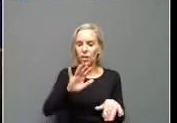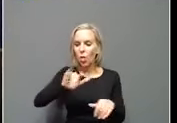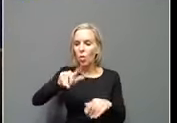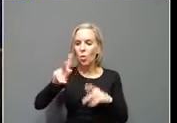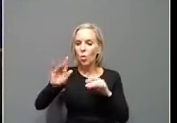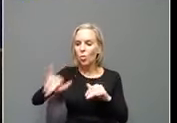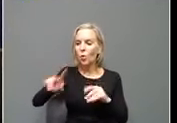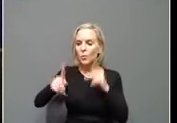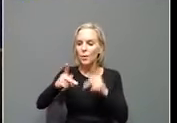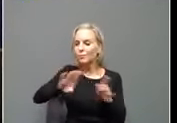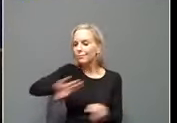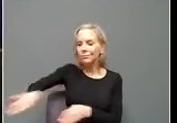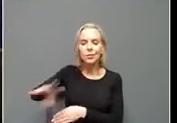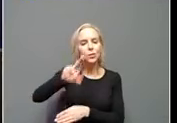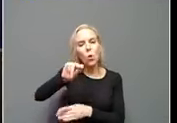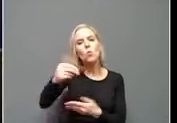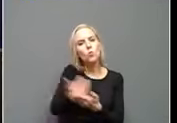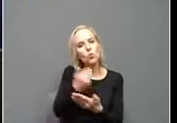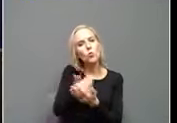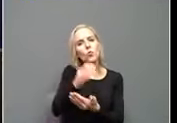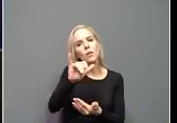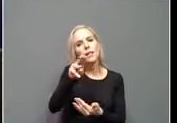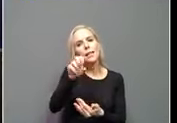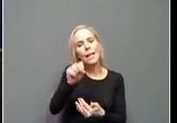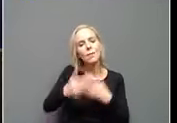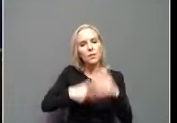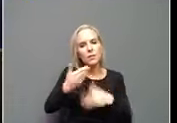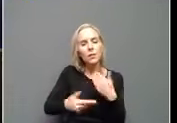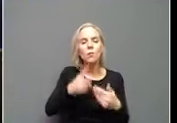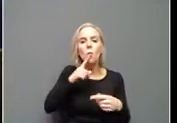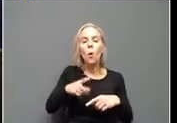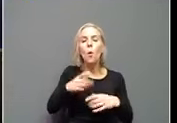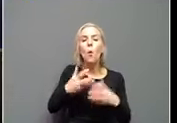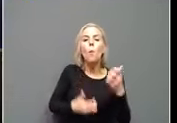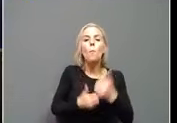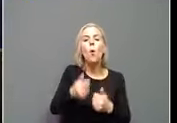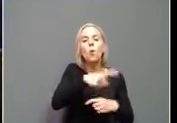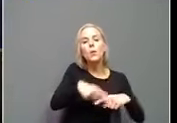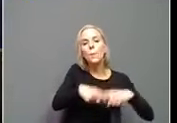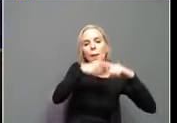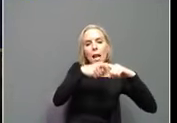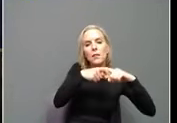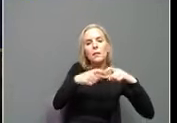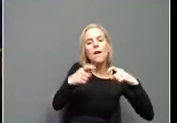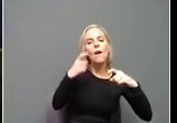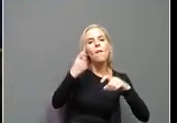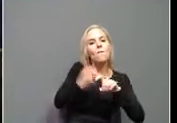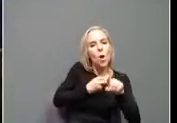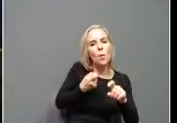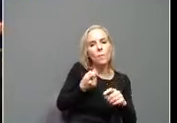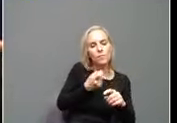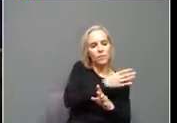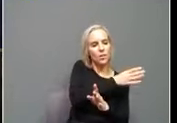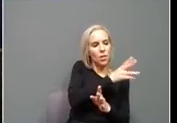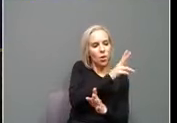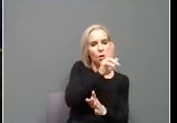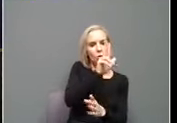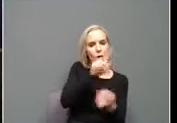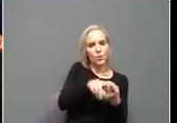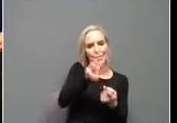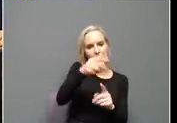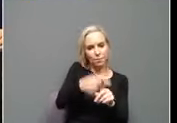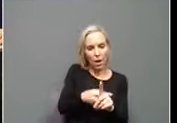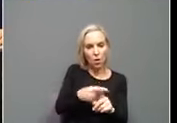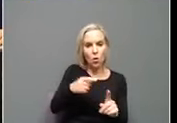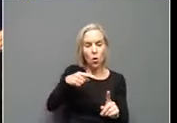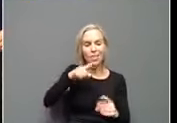So the vast majority of our pending claims are from the past three to six months. Um, our lingering claims are